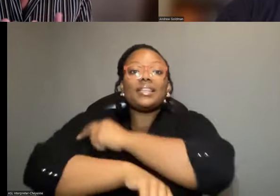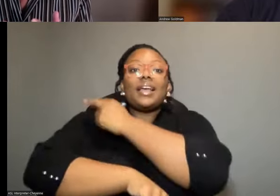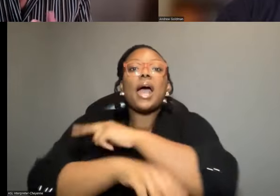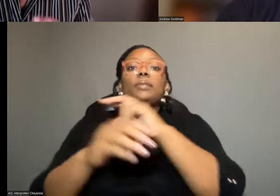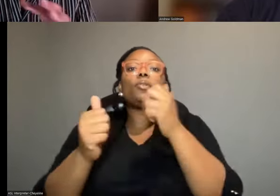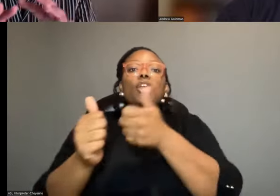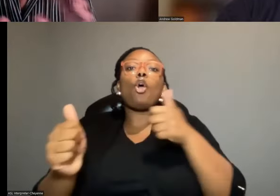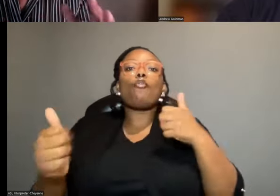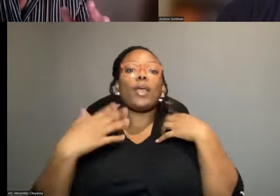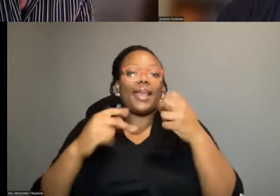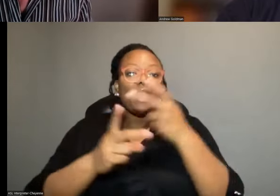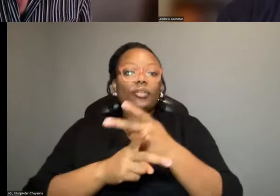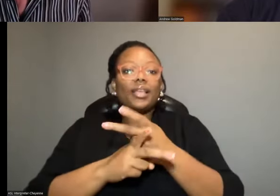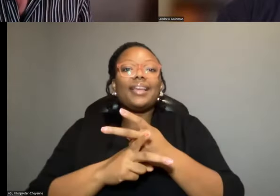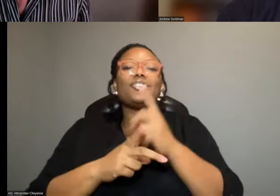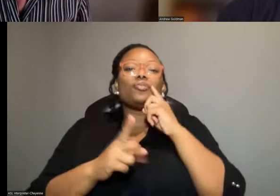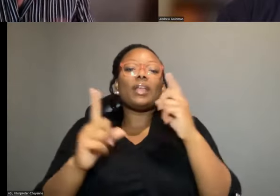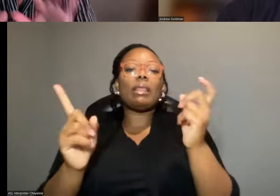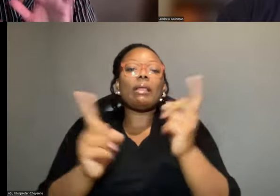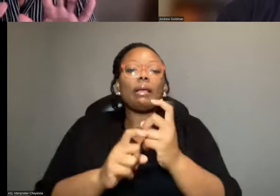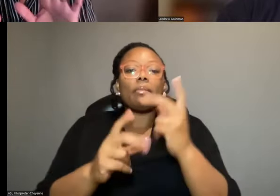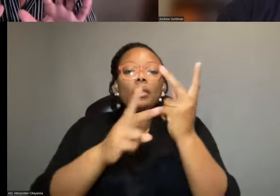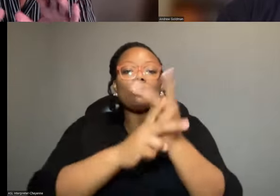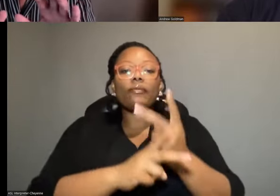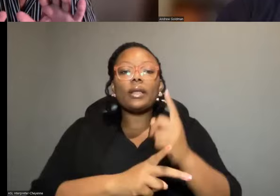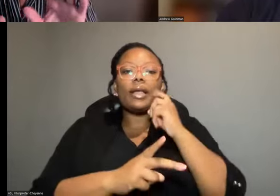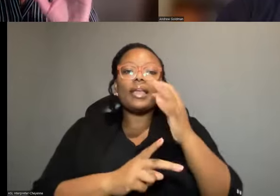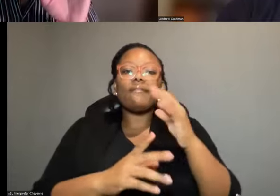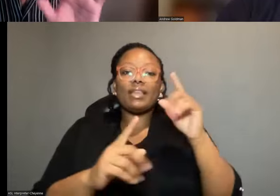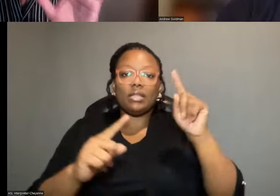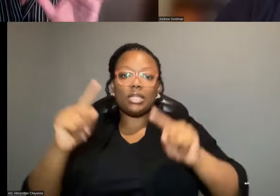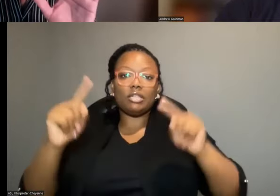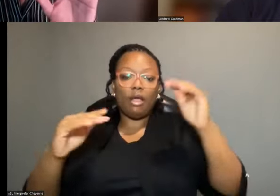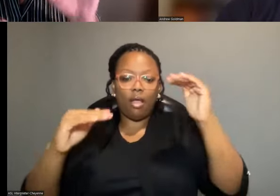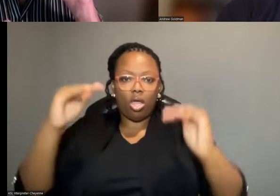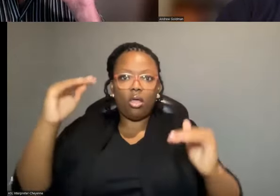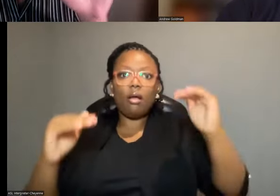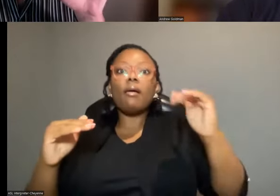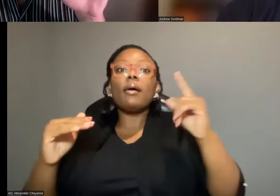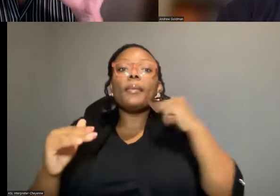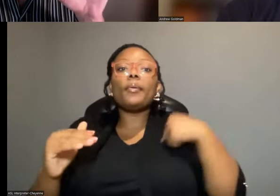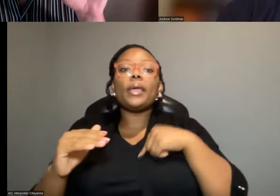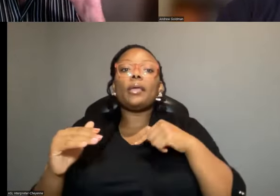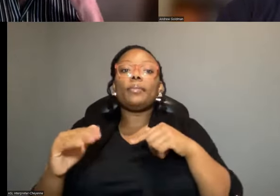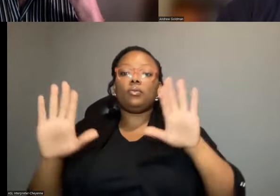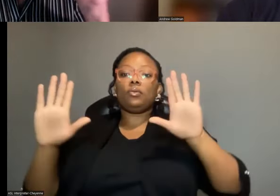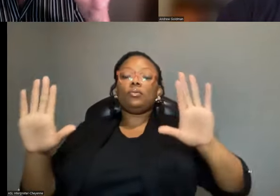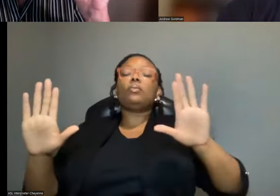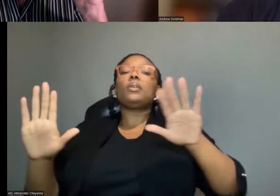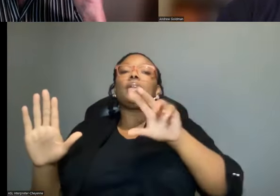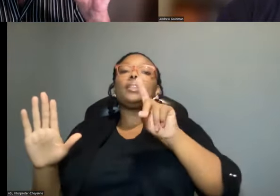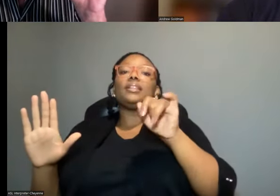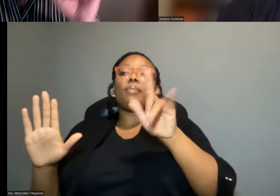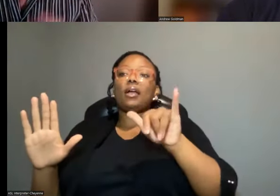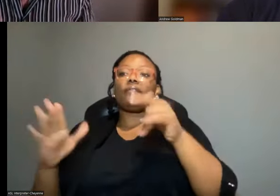avoiding health care. So it's a little bit complicated to tease out whether there is disparities. But what we will be able to do is look at the demography, the genetic